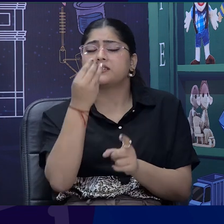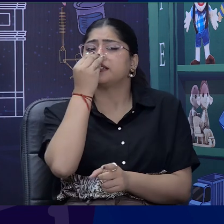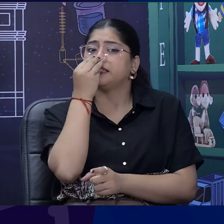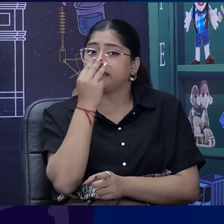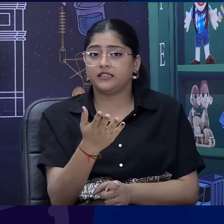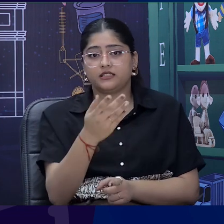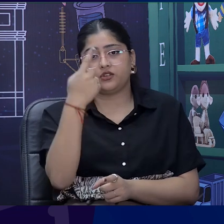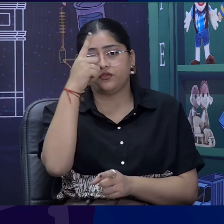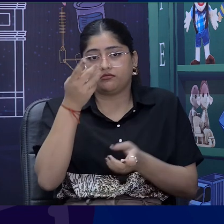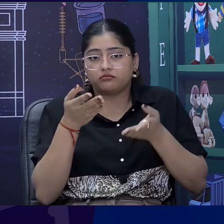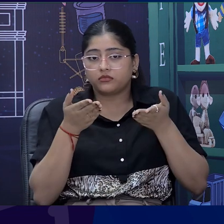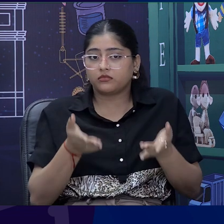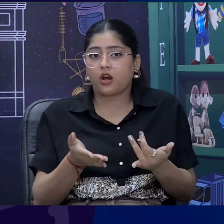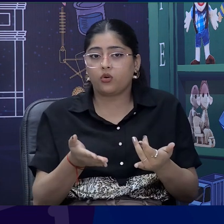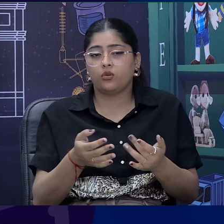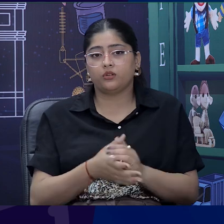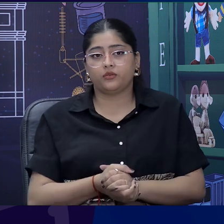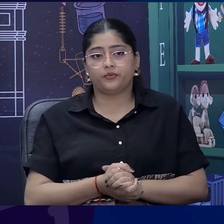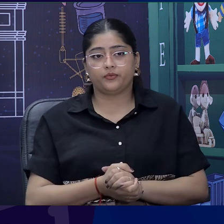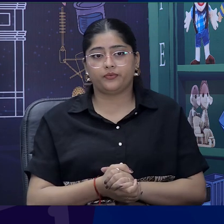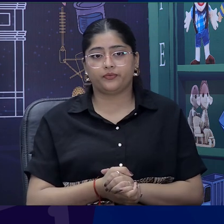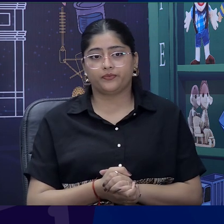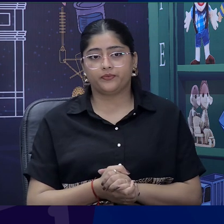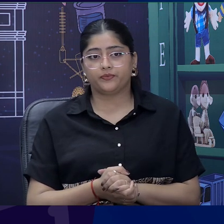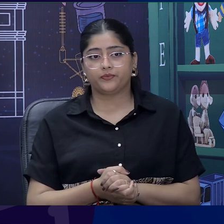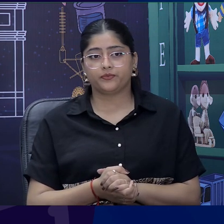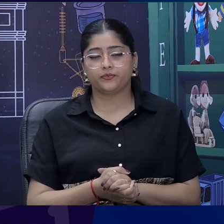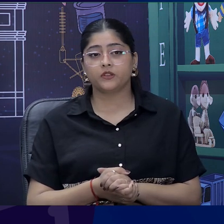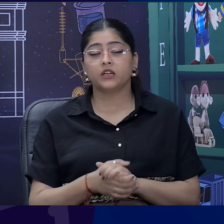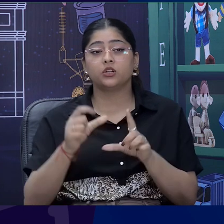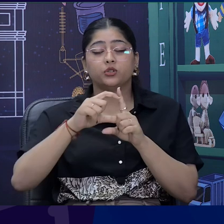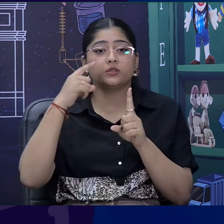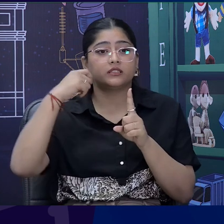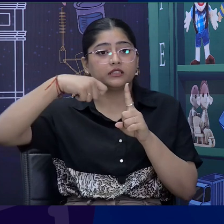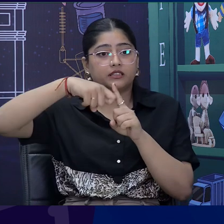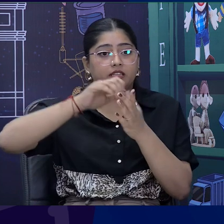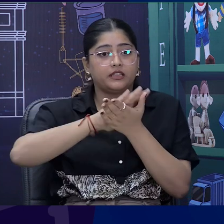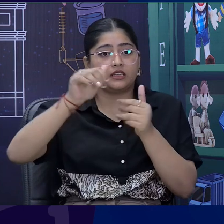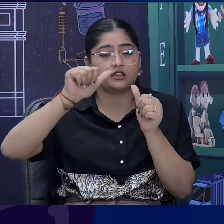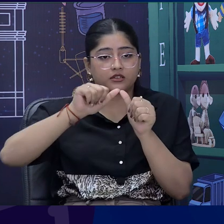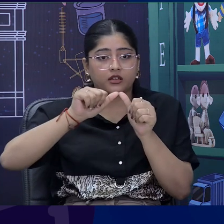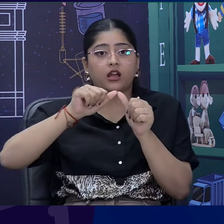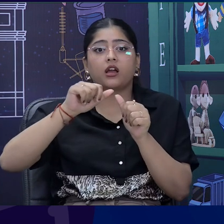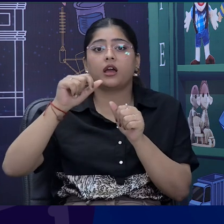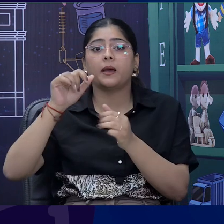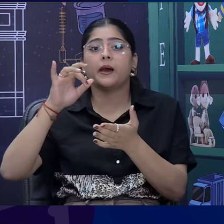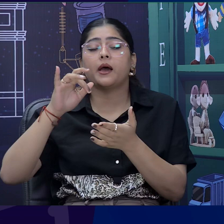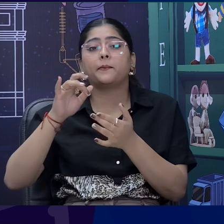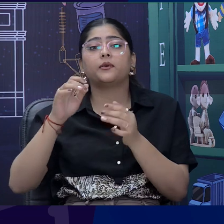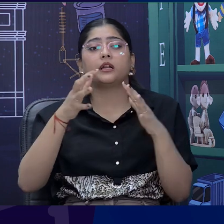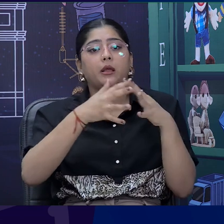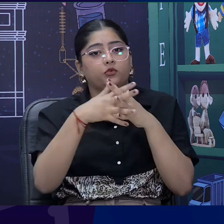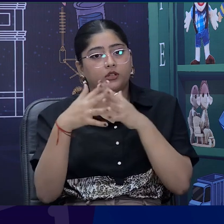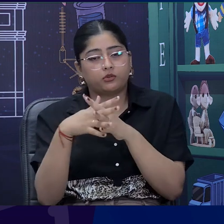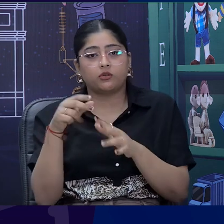Everything is on our desktop in e-mode. So, in Deeksha portal, we can go to class from 1st to class